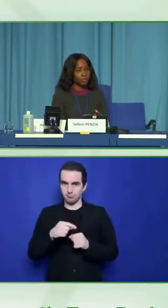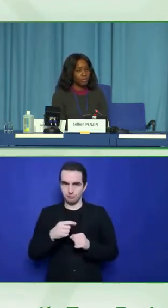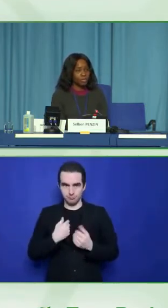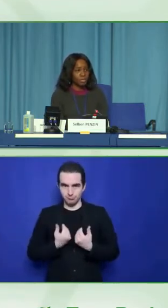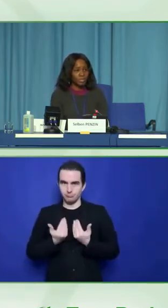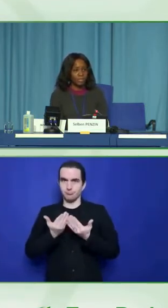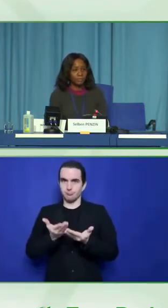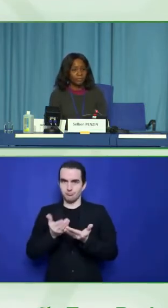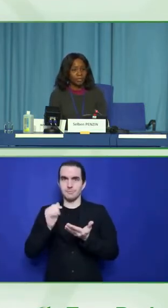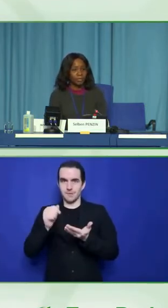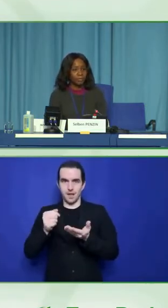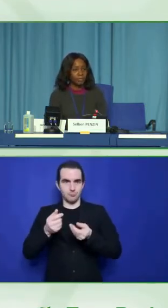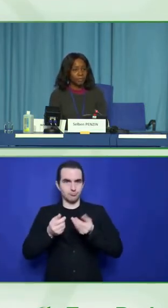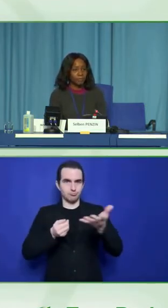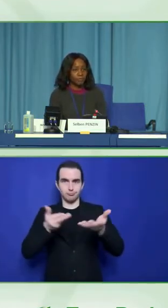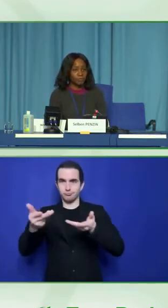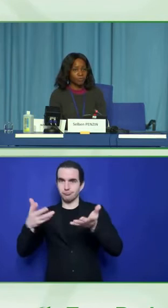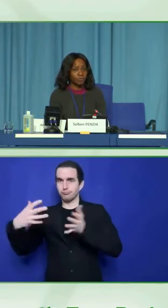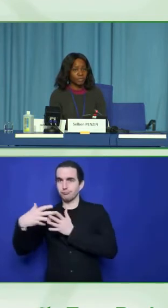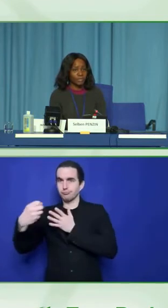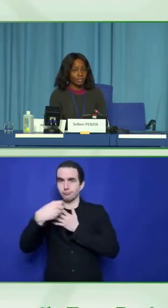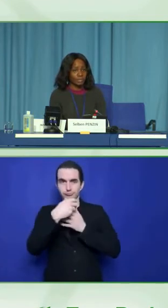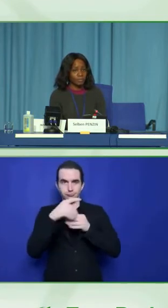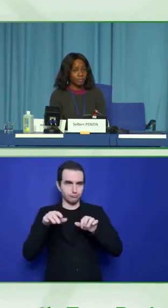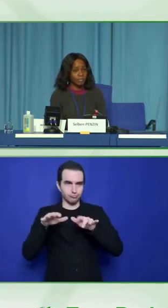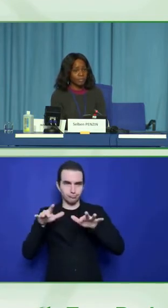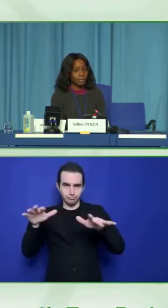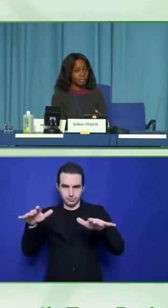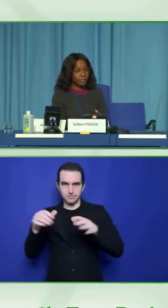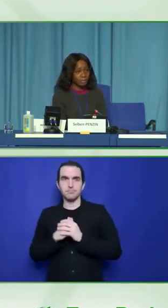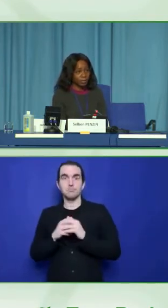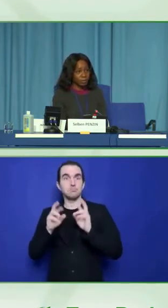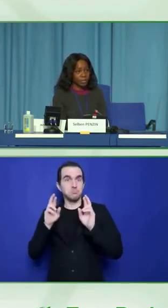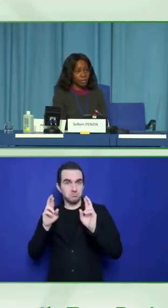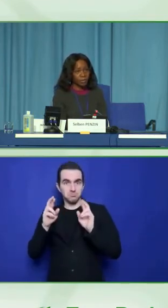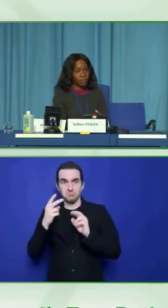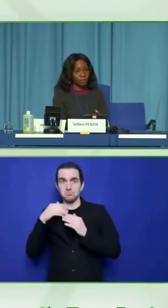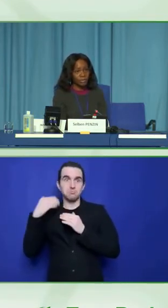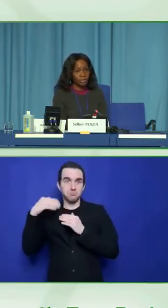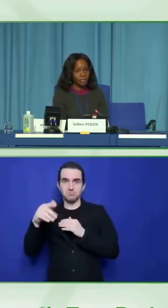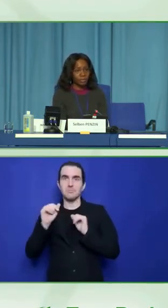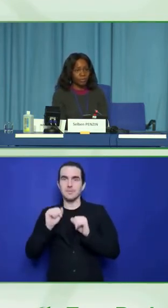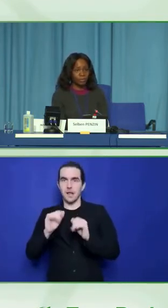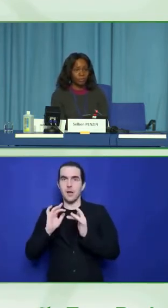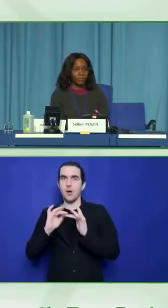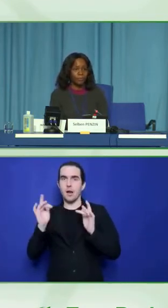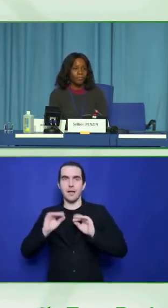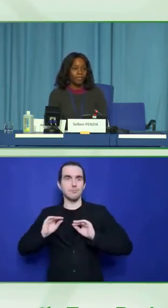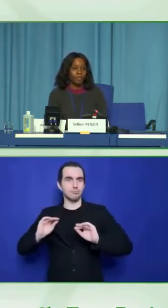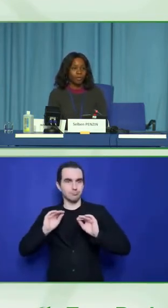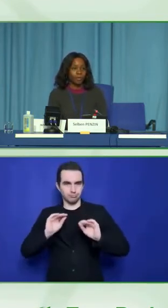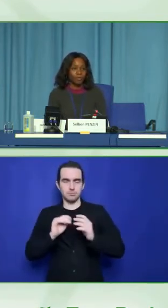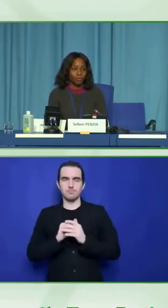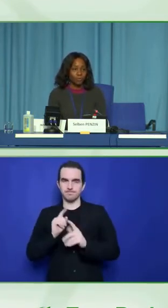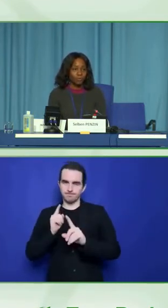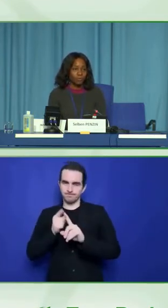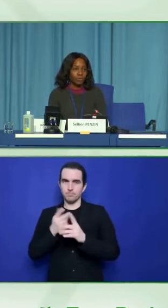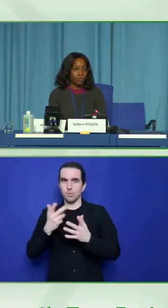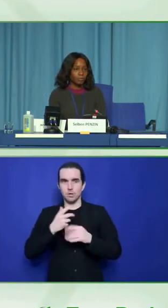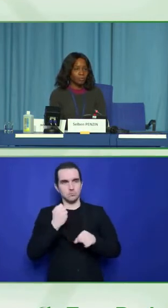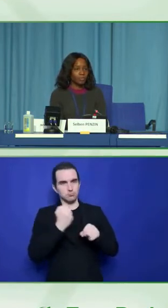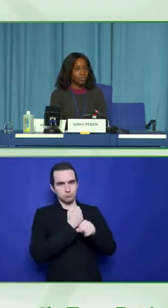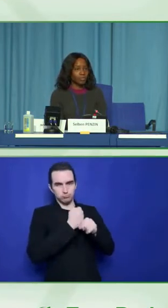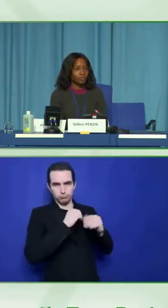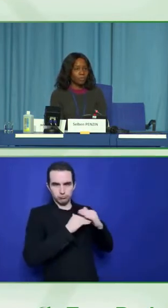them the methodologies and the benefits of using accessibility standards in all their work as they go along. We are also